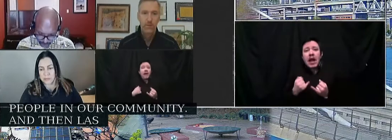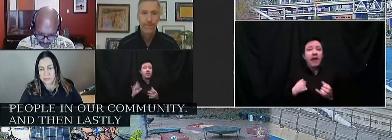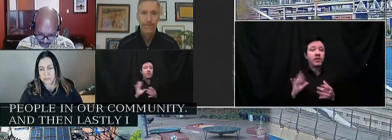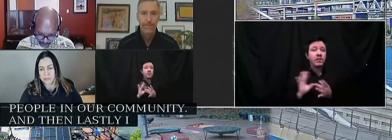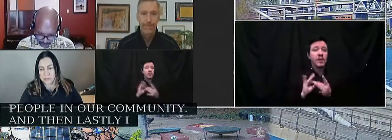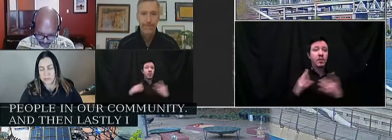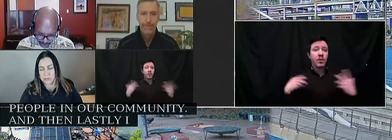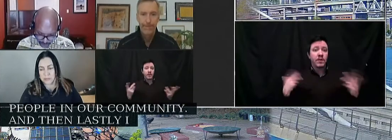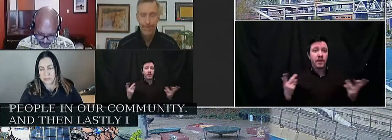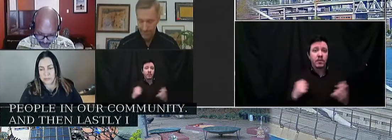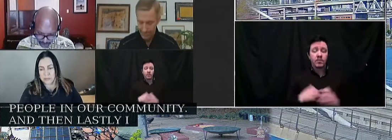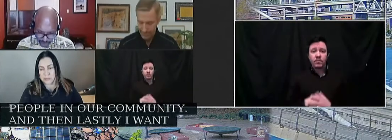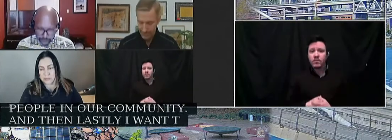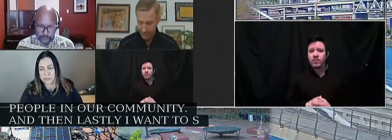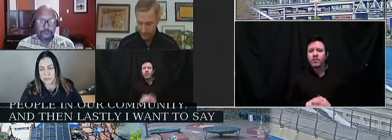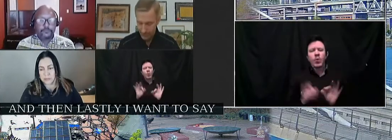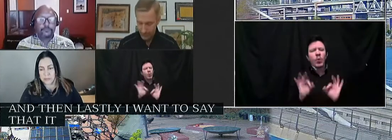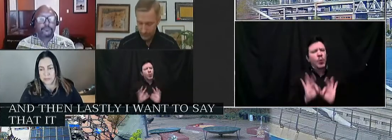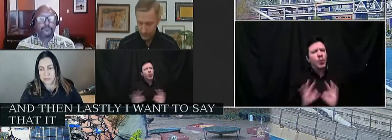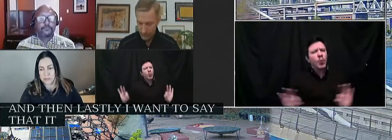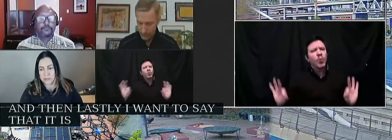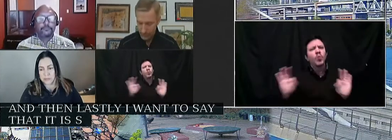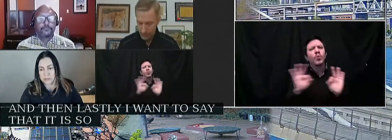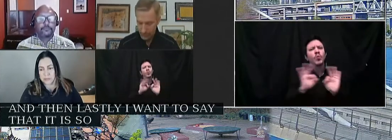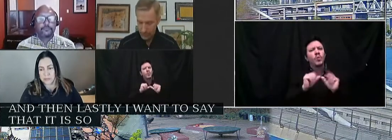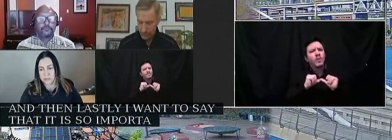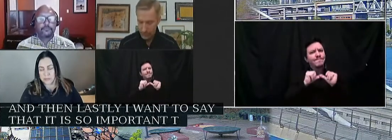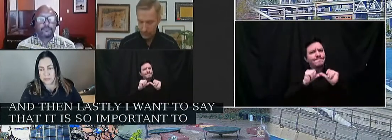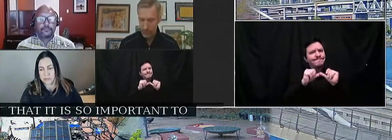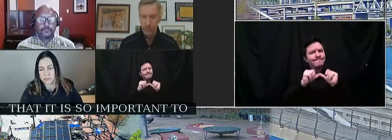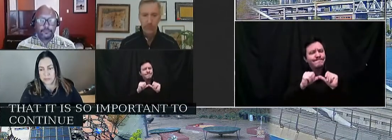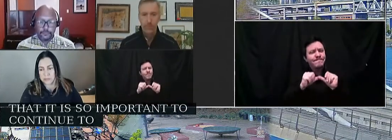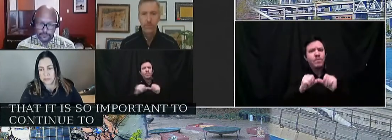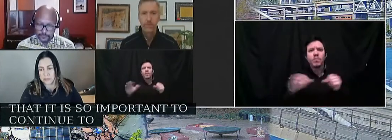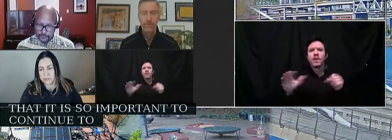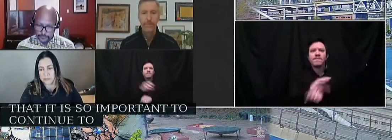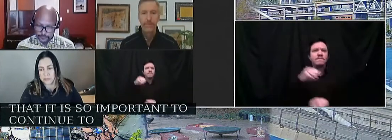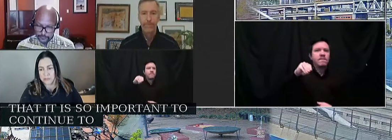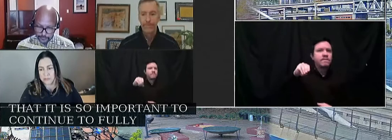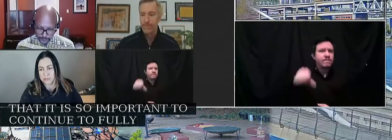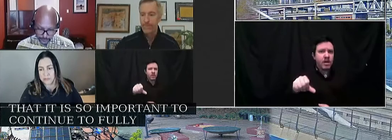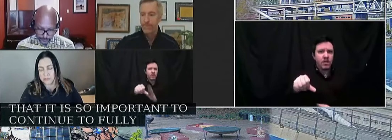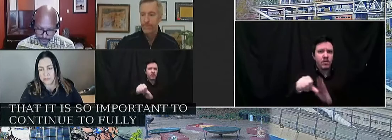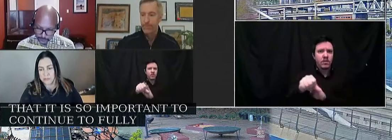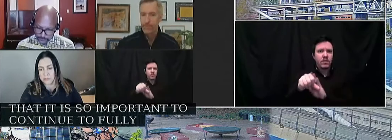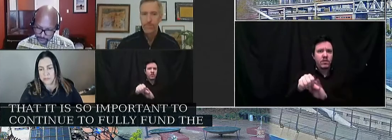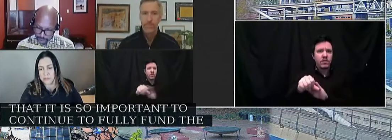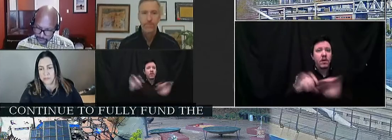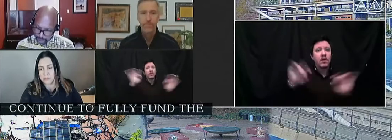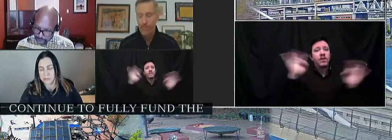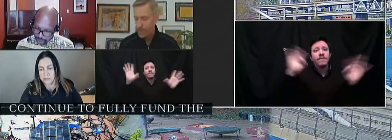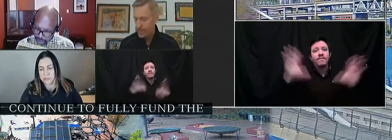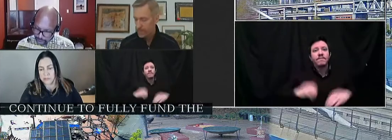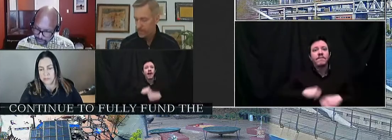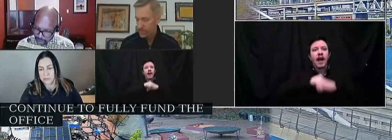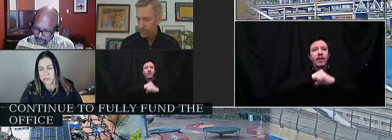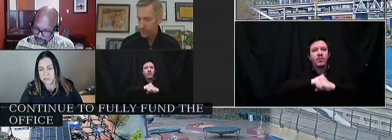that it is so important to continue to fully fund the Office of Violence Prevention.